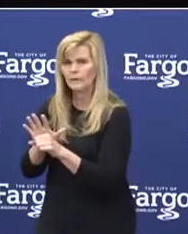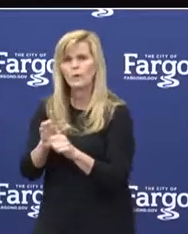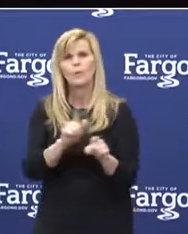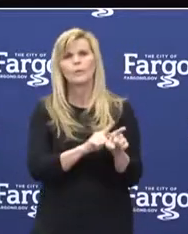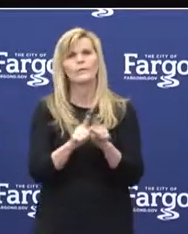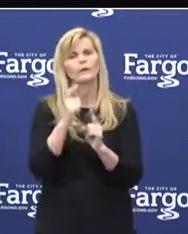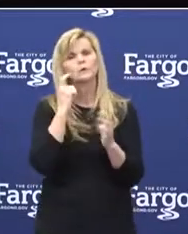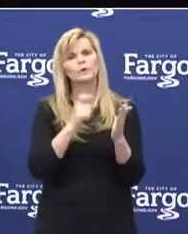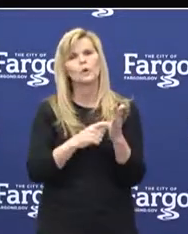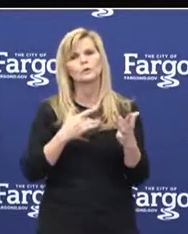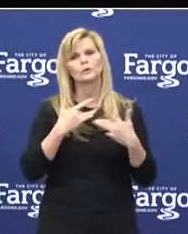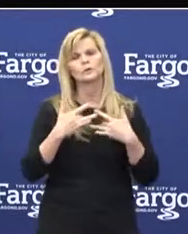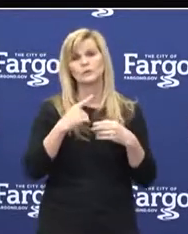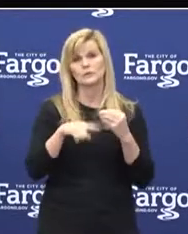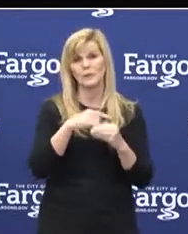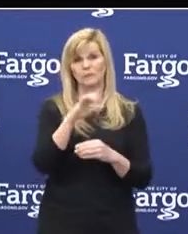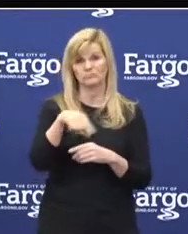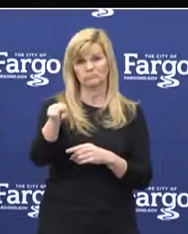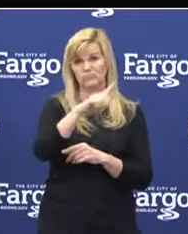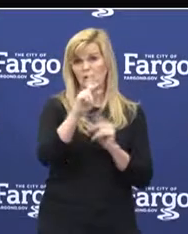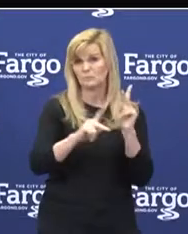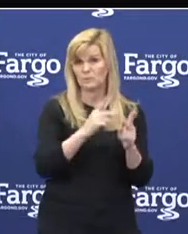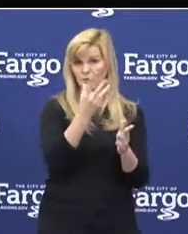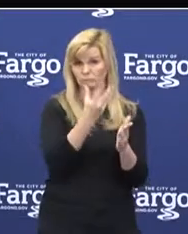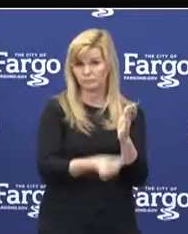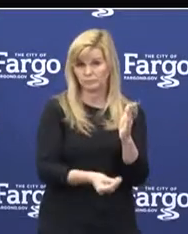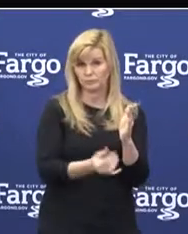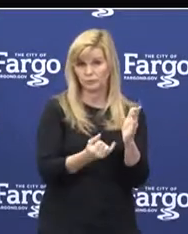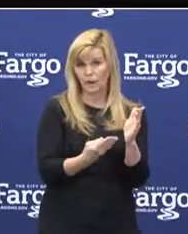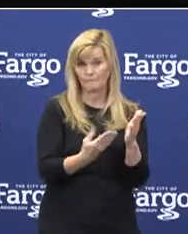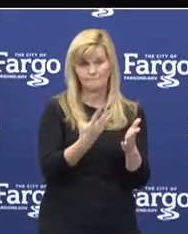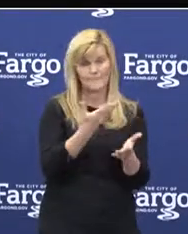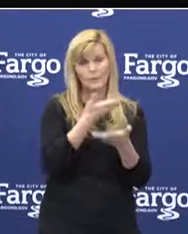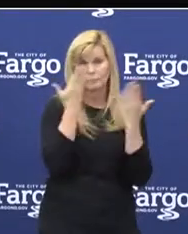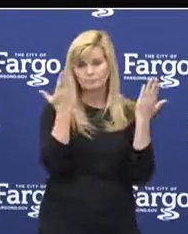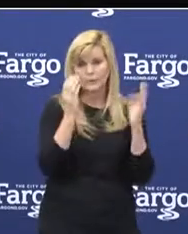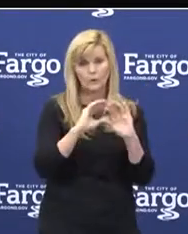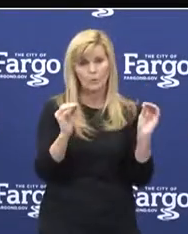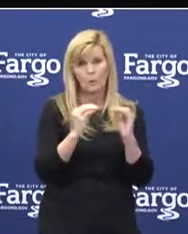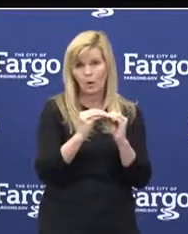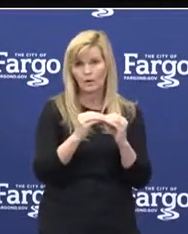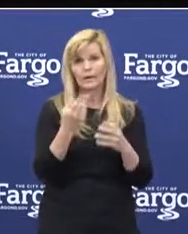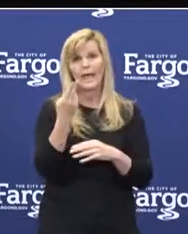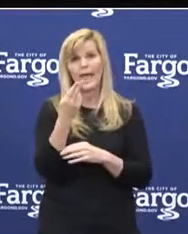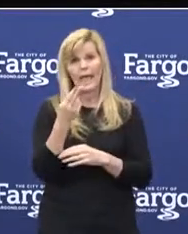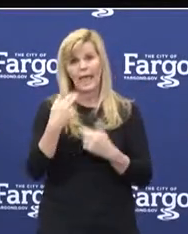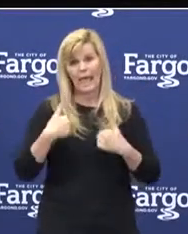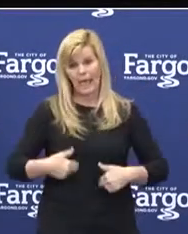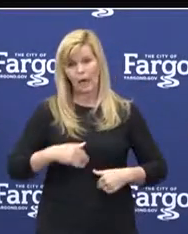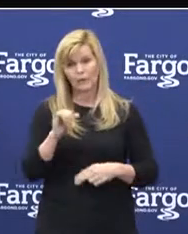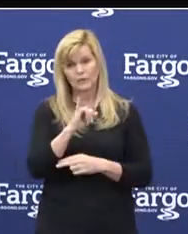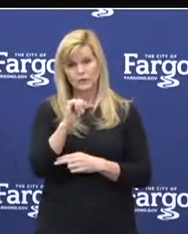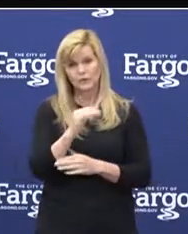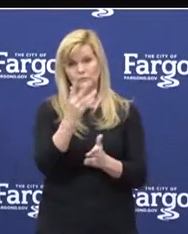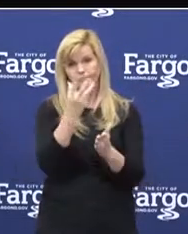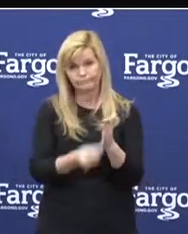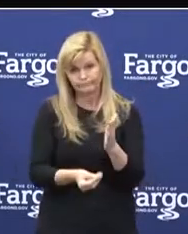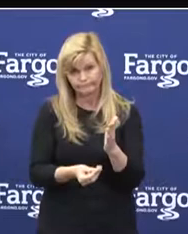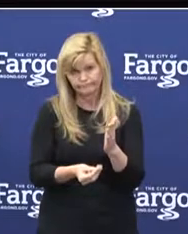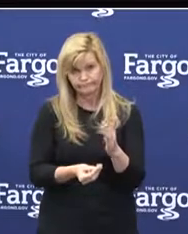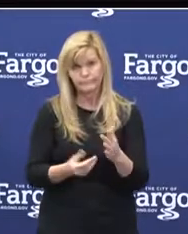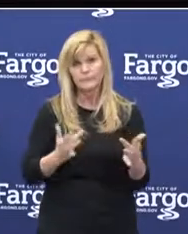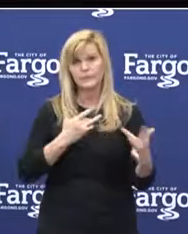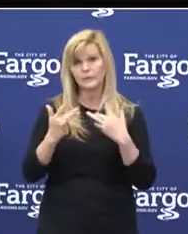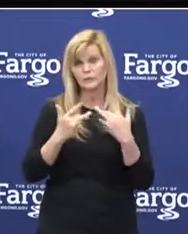increasing concerns about job loss, the economic impact, potential loss of health insurance, concern